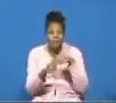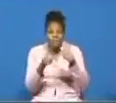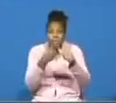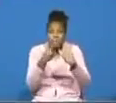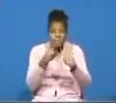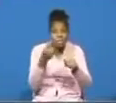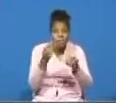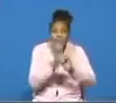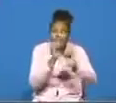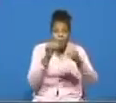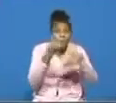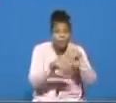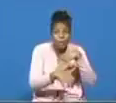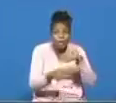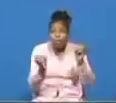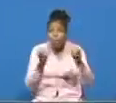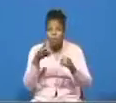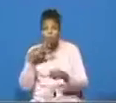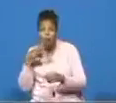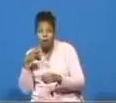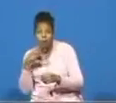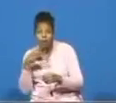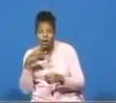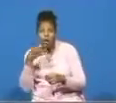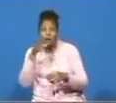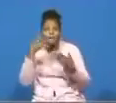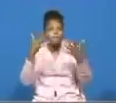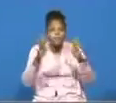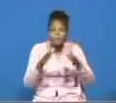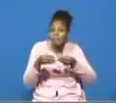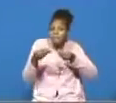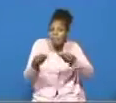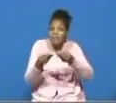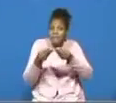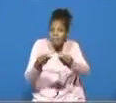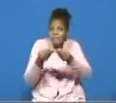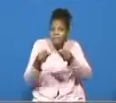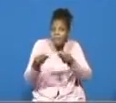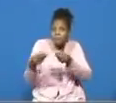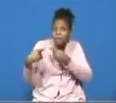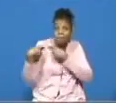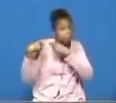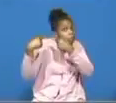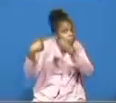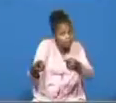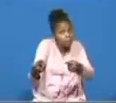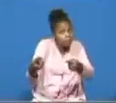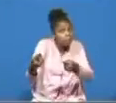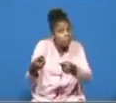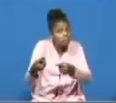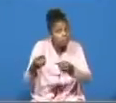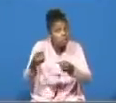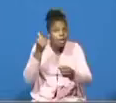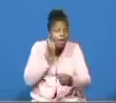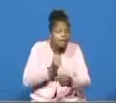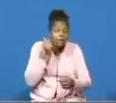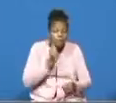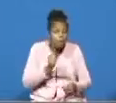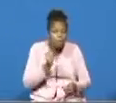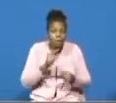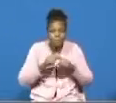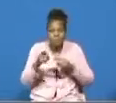there is no water god has been providing providing providing them miraculously every day